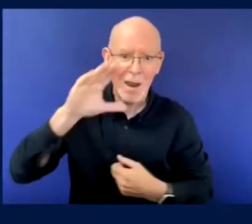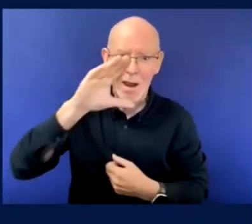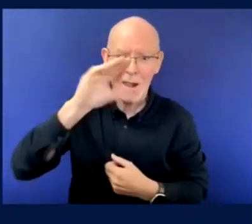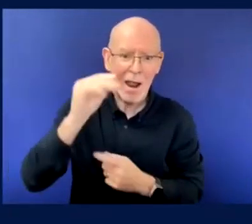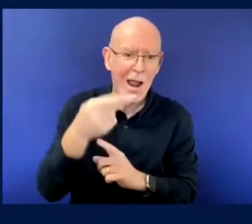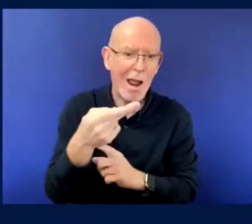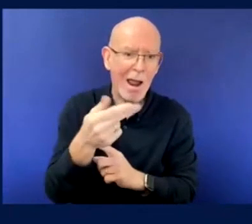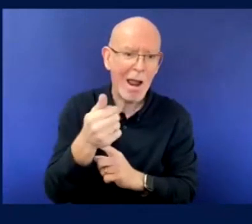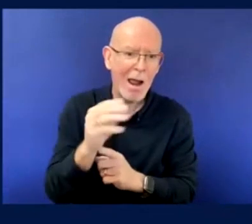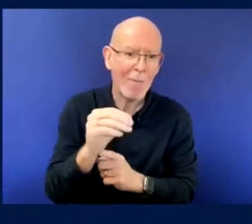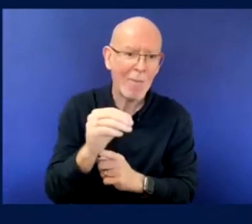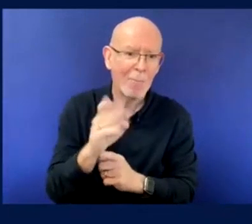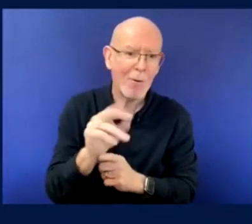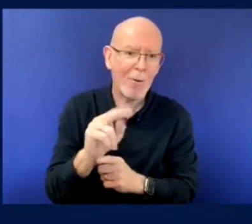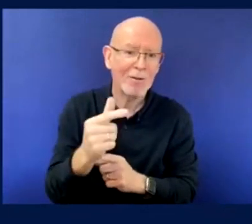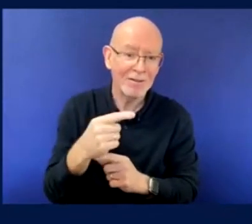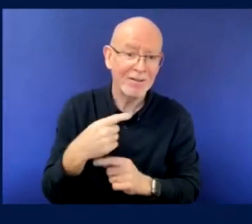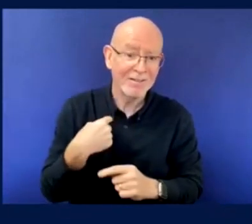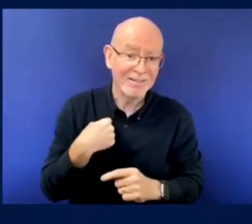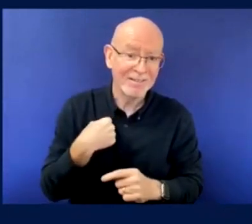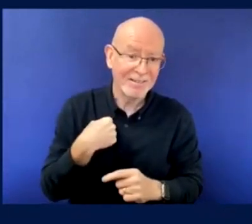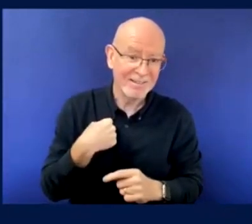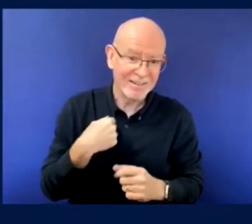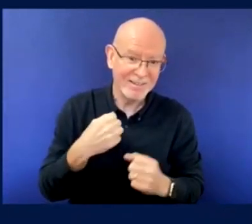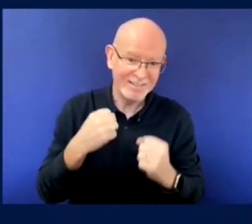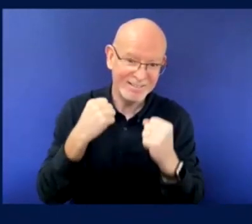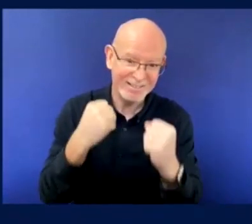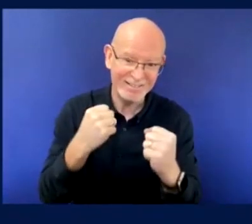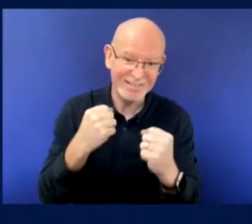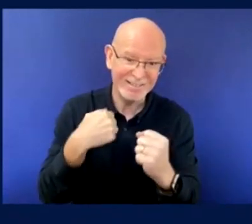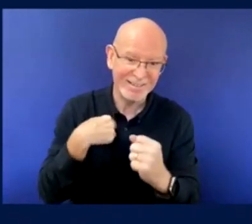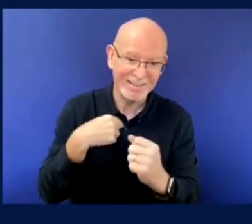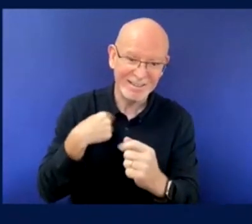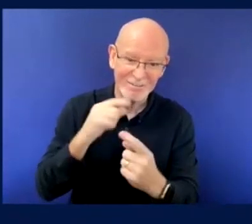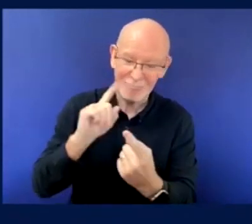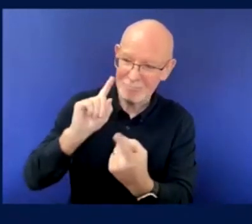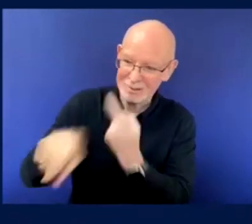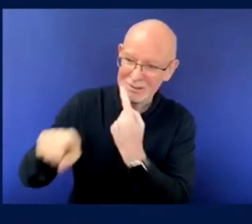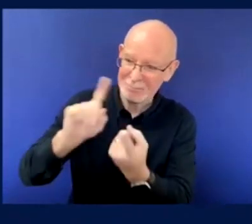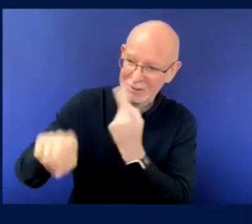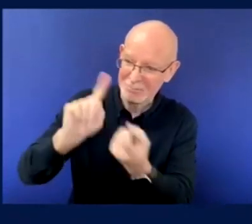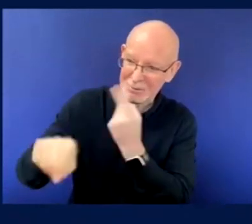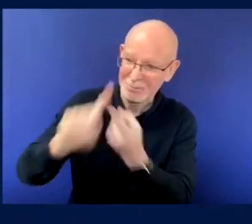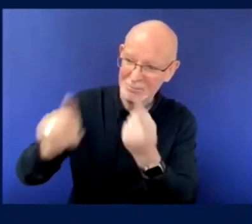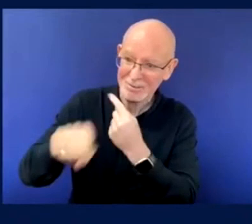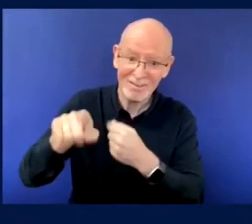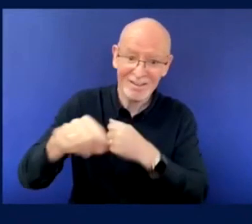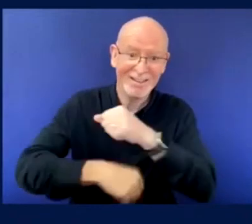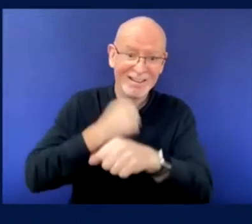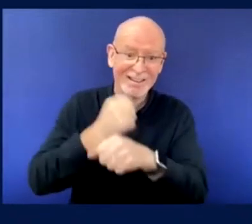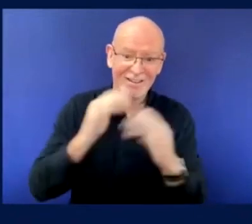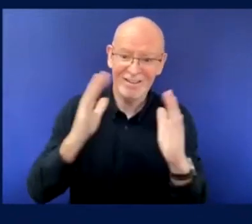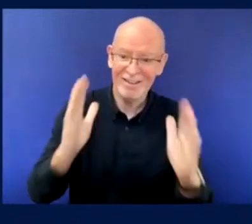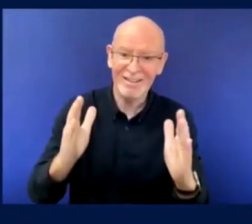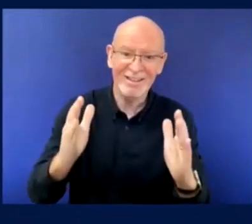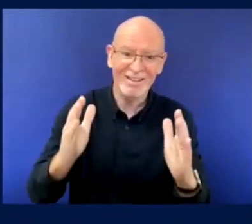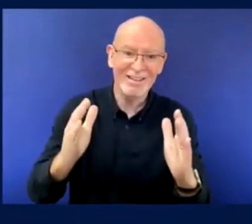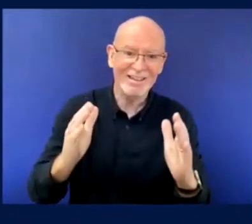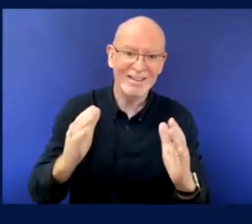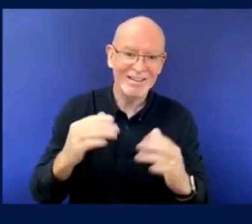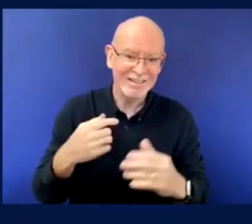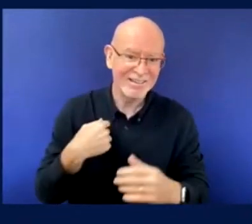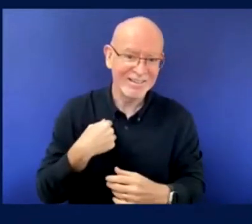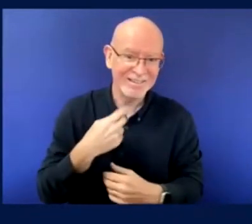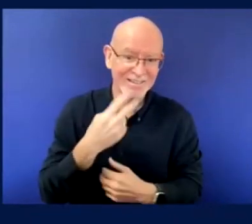ground hopper, my best experience was at Olympique Marseille. It's an incredible stadium. It's incredible, uh, ultra scene.